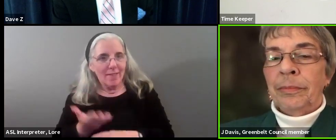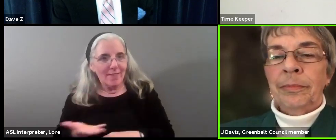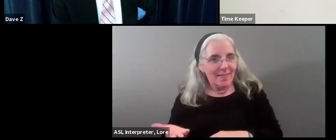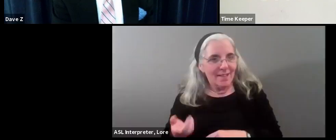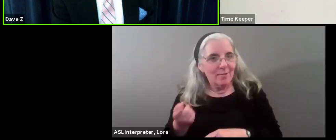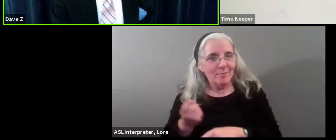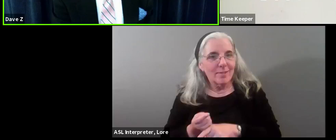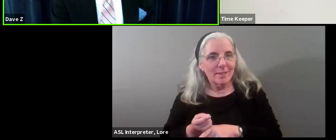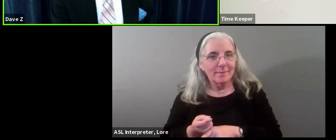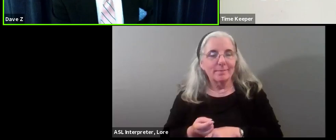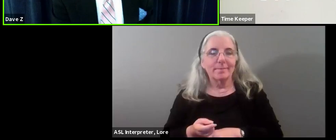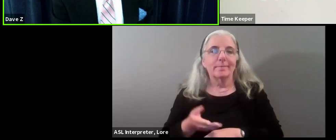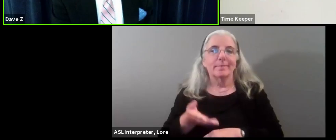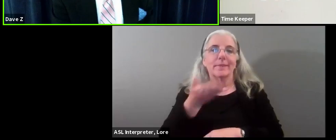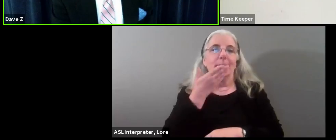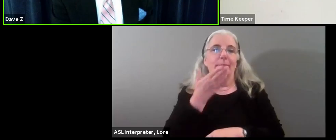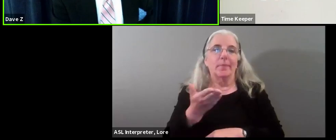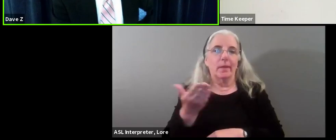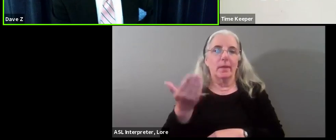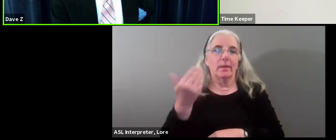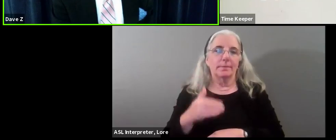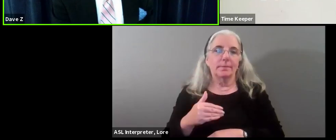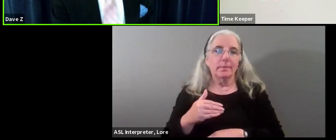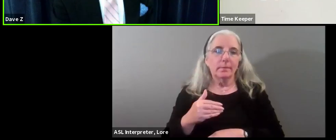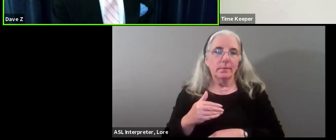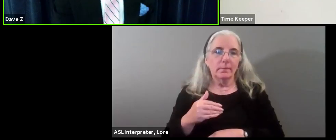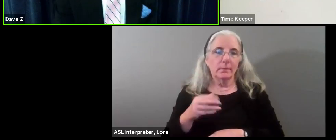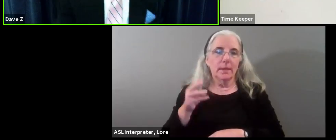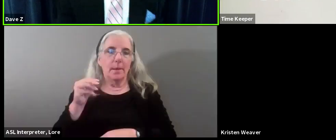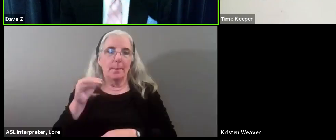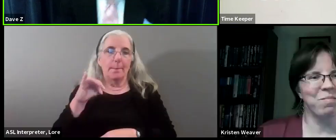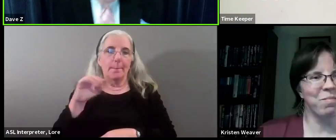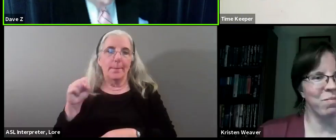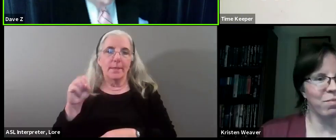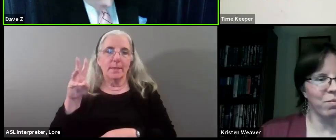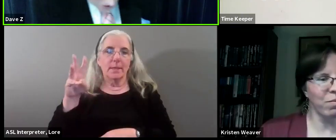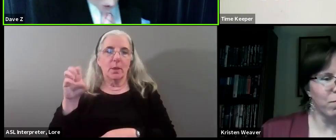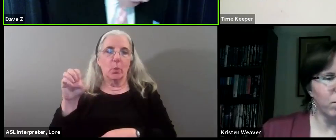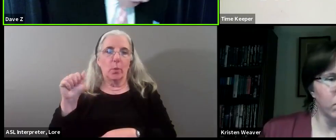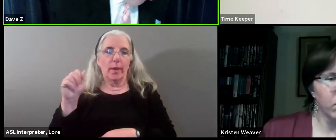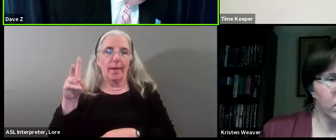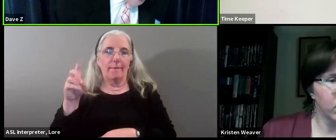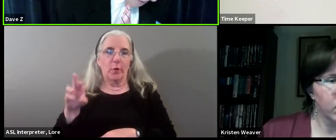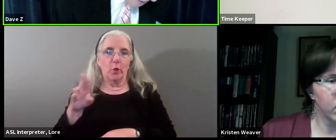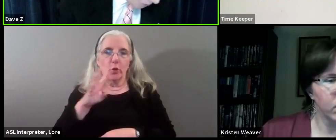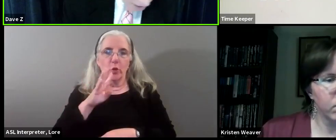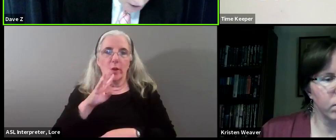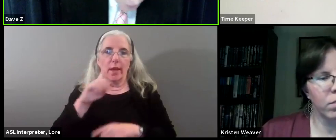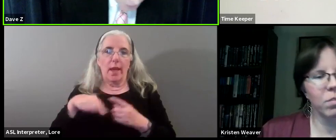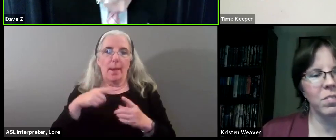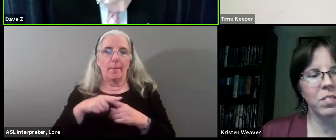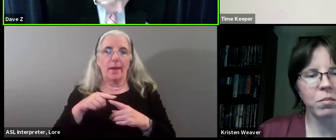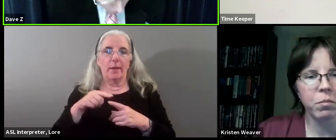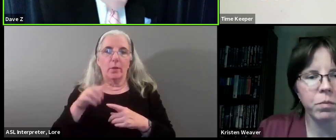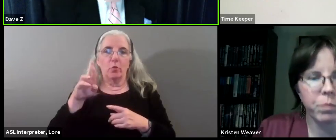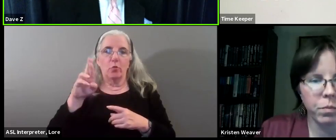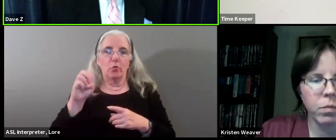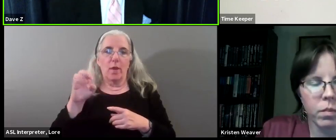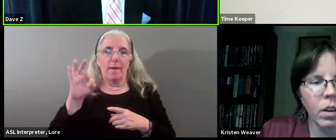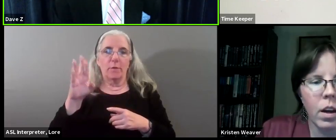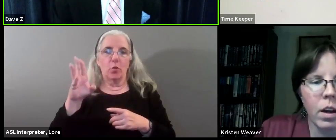Thank you, Ms. Davis. Let's go now to, uh, Ms. Weaver, please. We're talking about the referendum question.